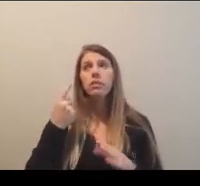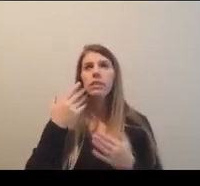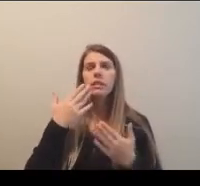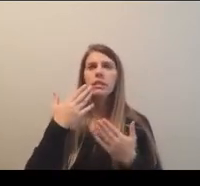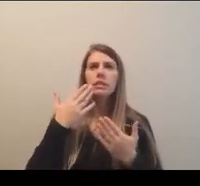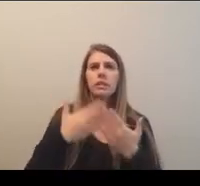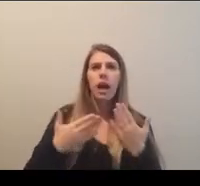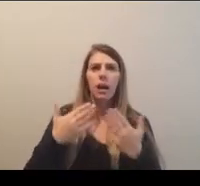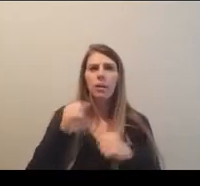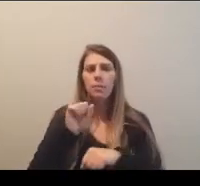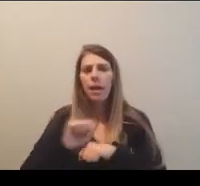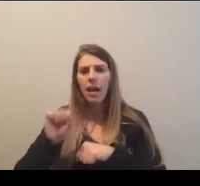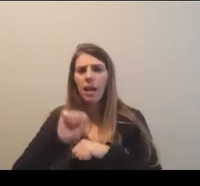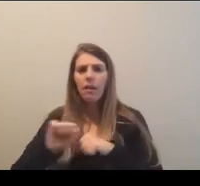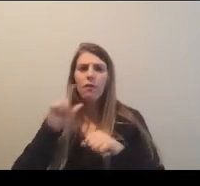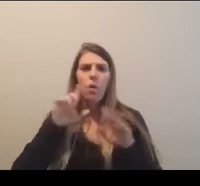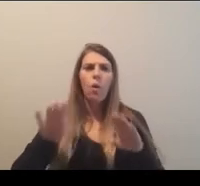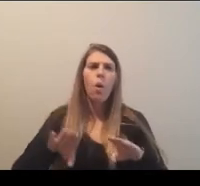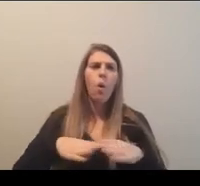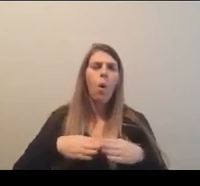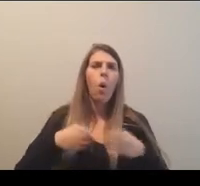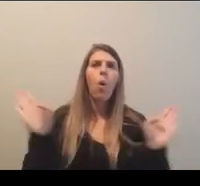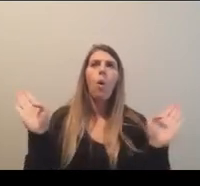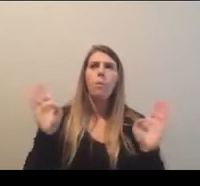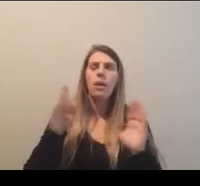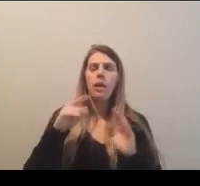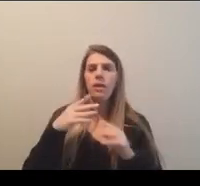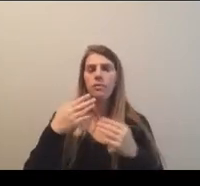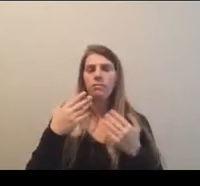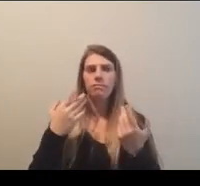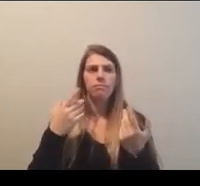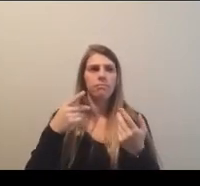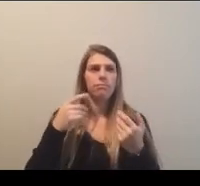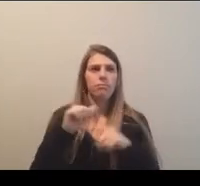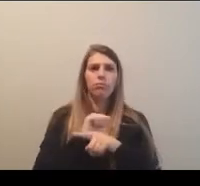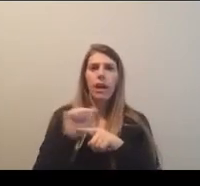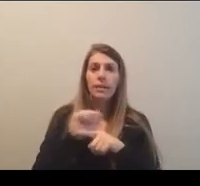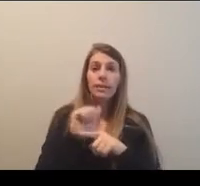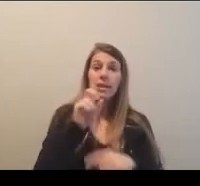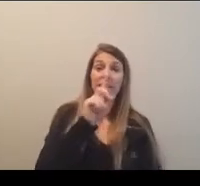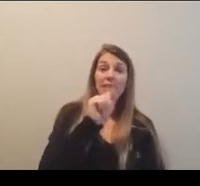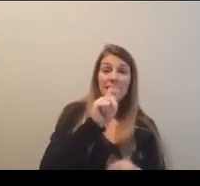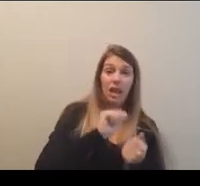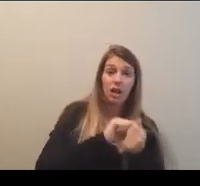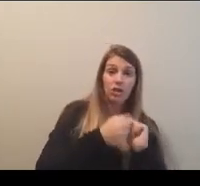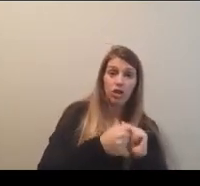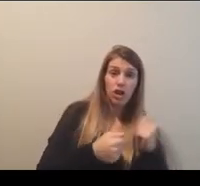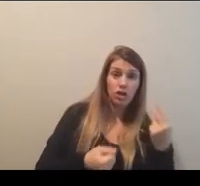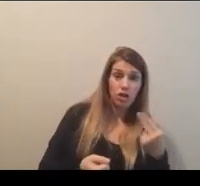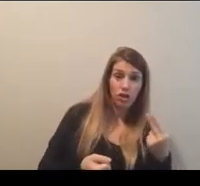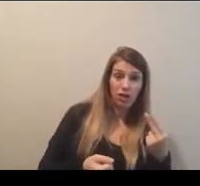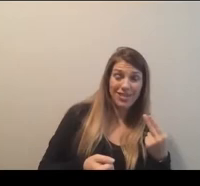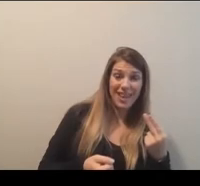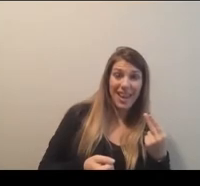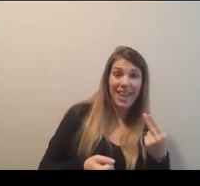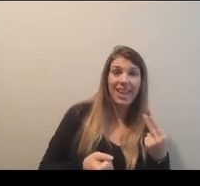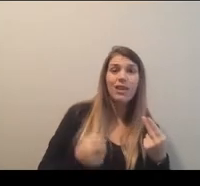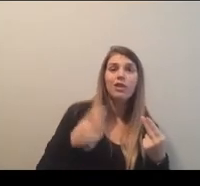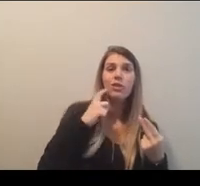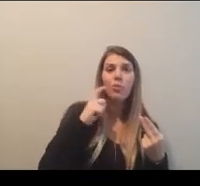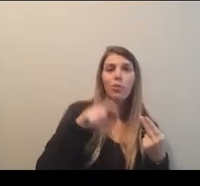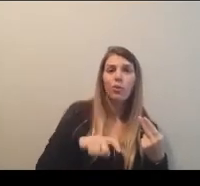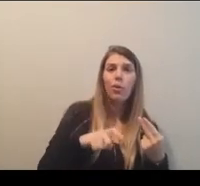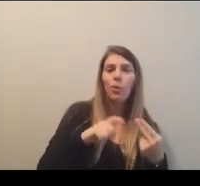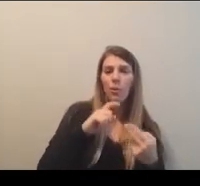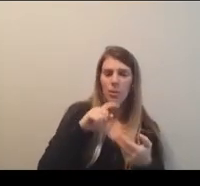efforts around an open public practice. And when the dates changed, that was on Thursday. And frankly, over time, um, given